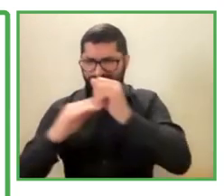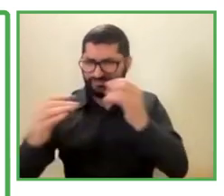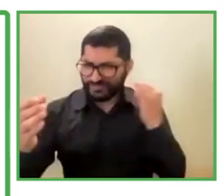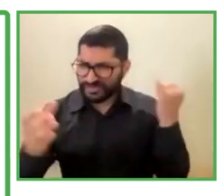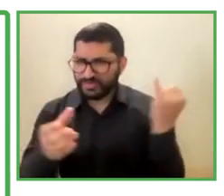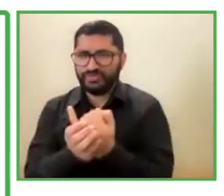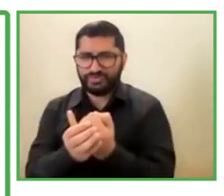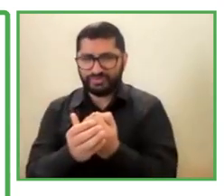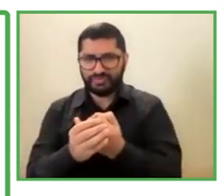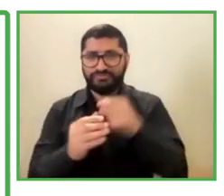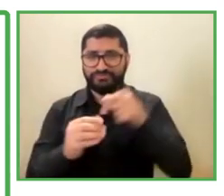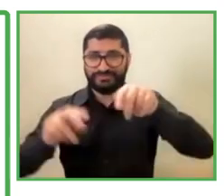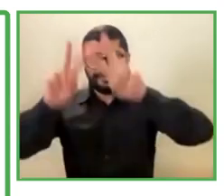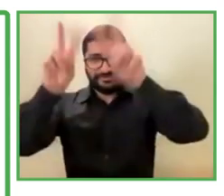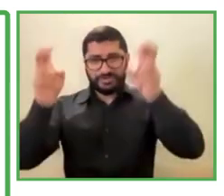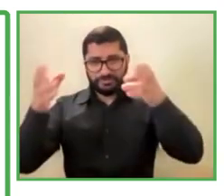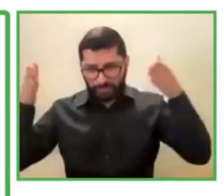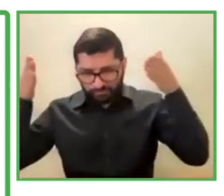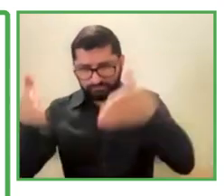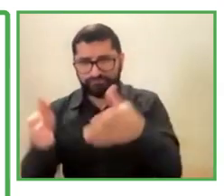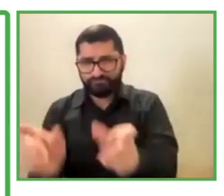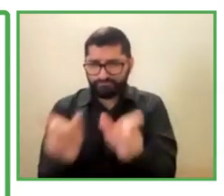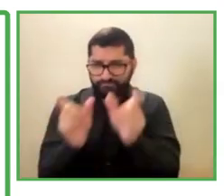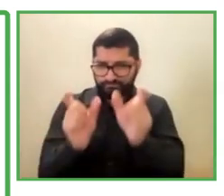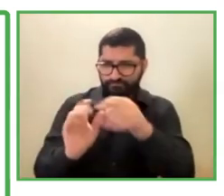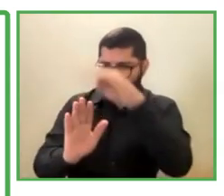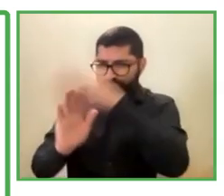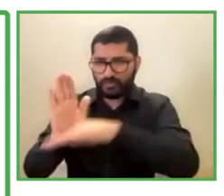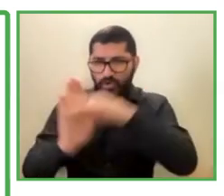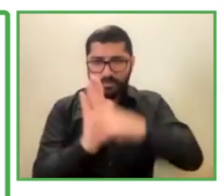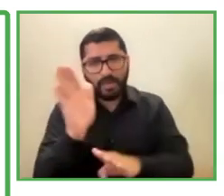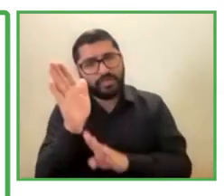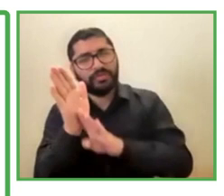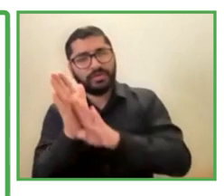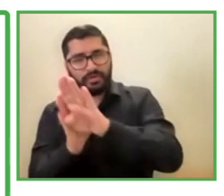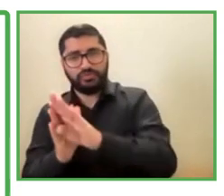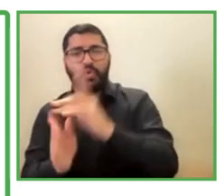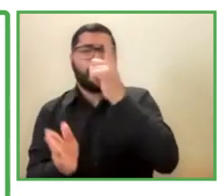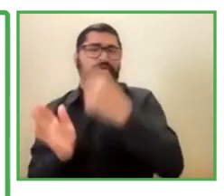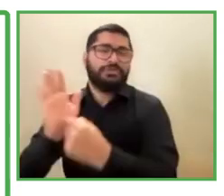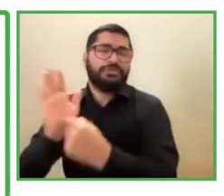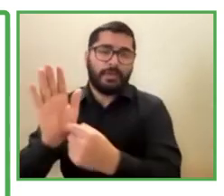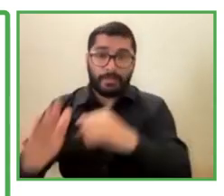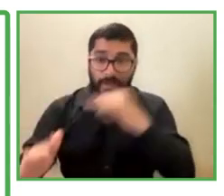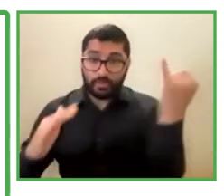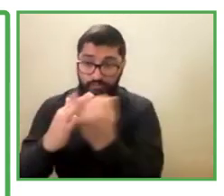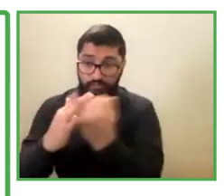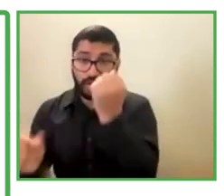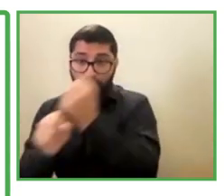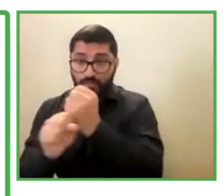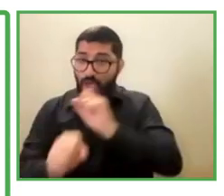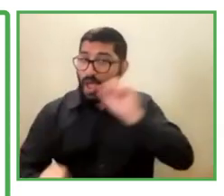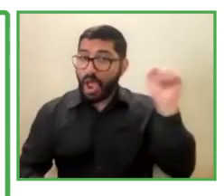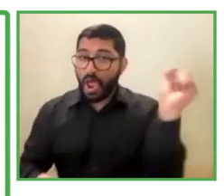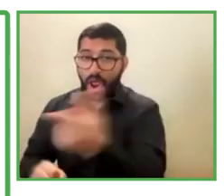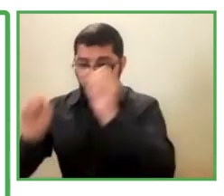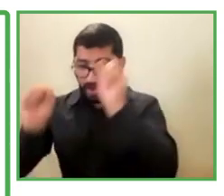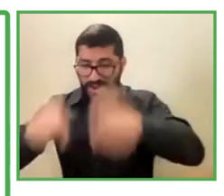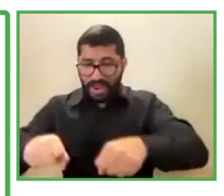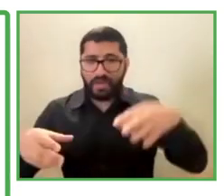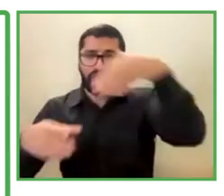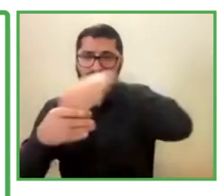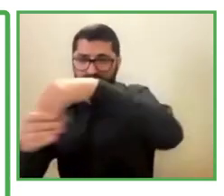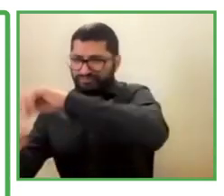lead our development. We have labor inclusion of all these groups within our companies and work